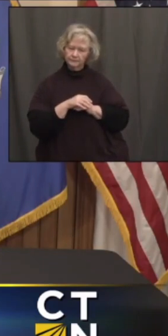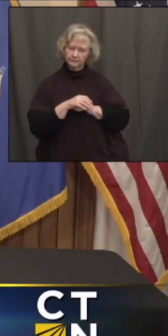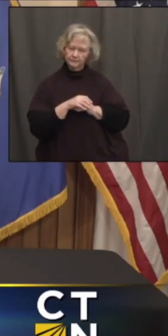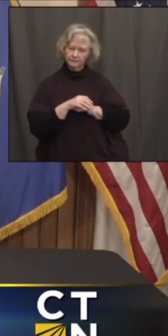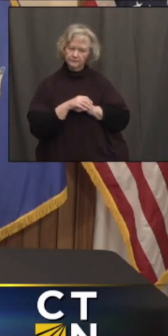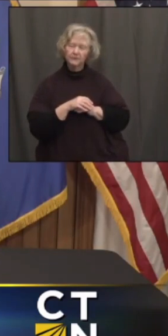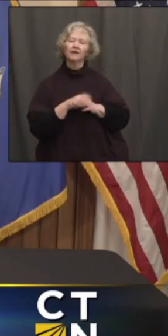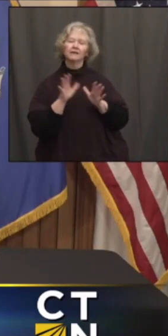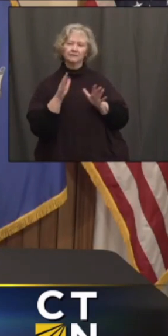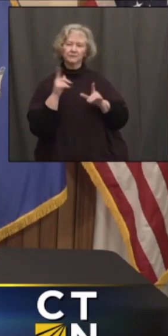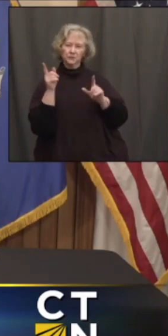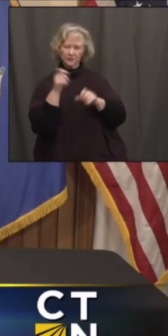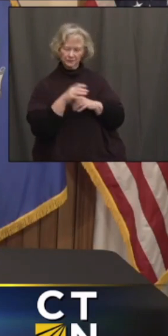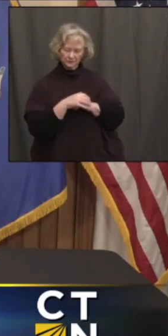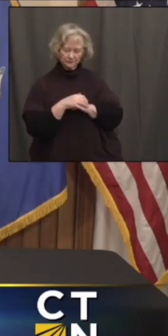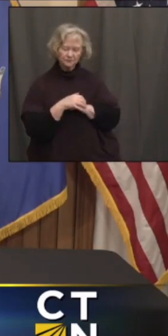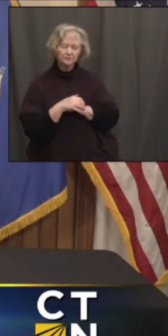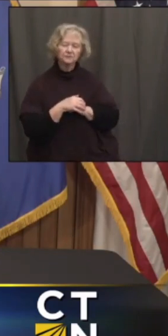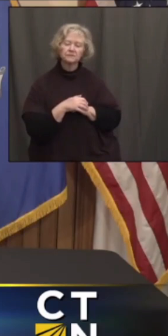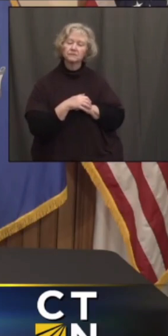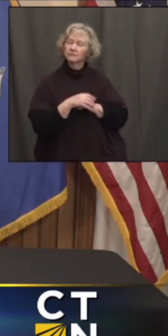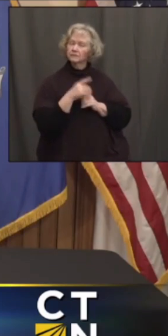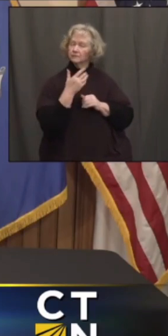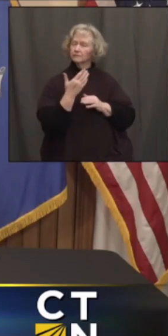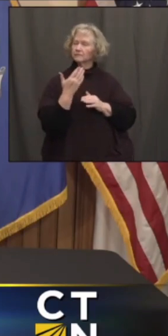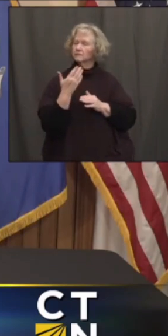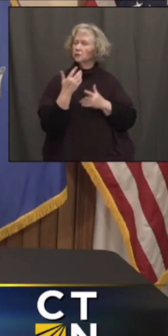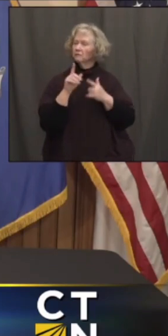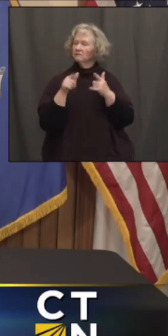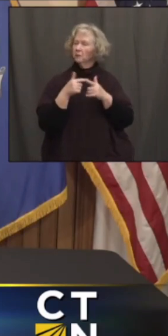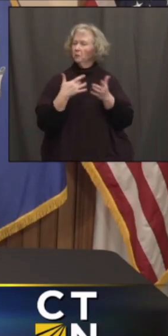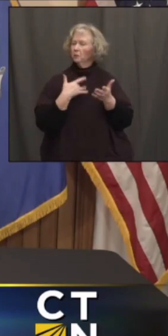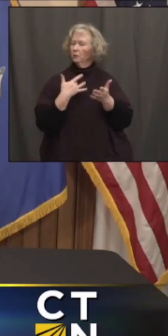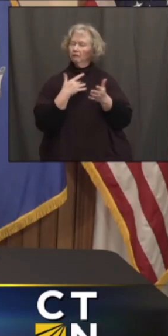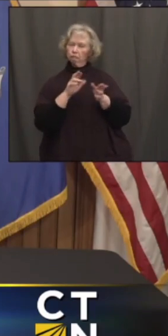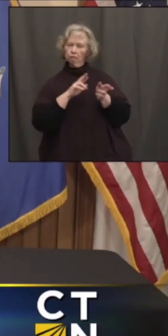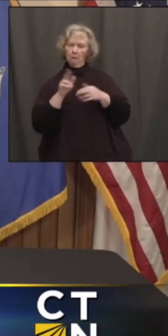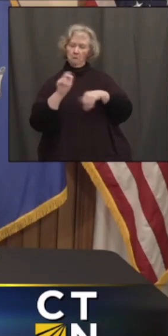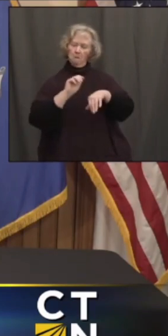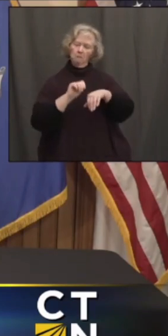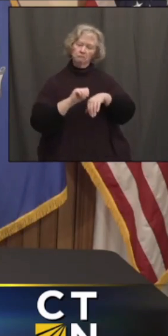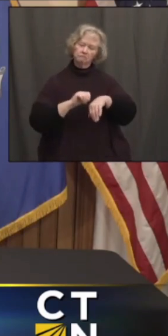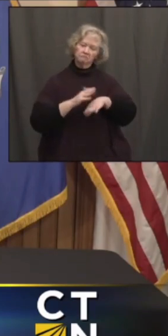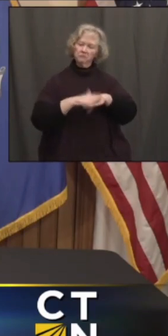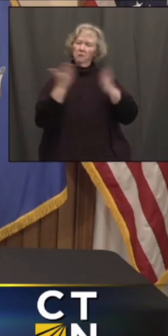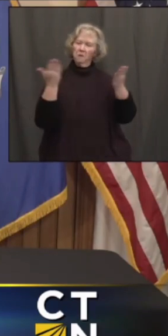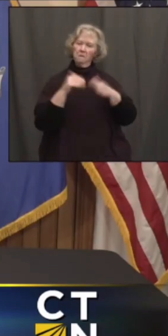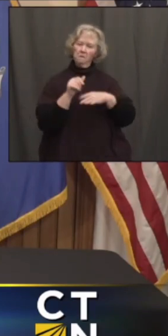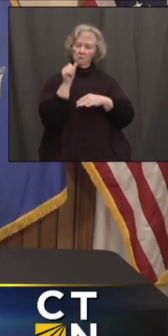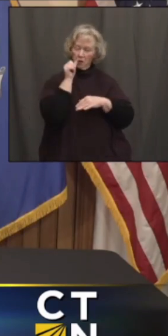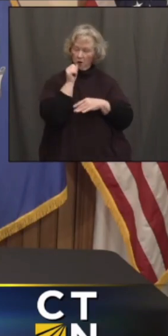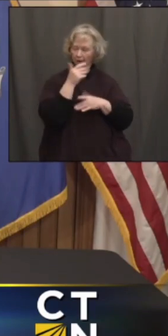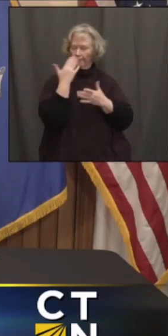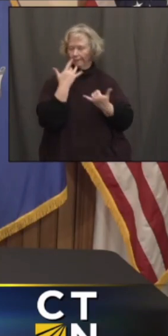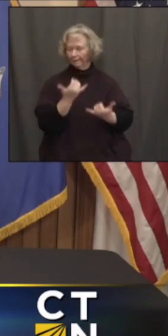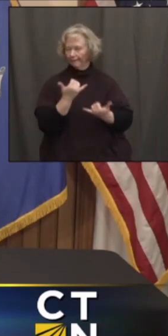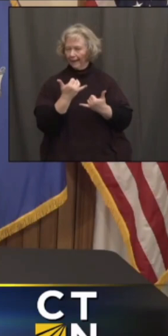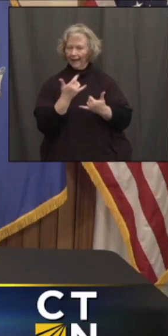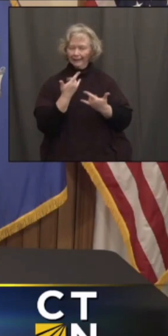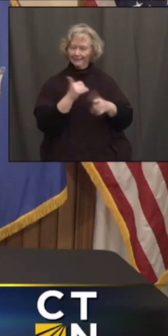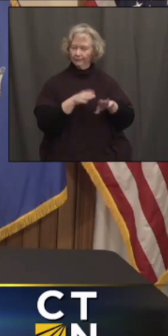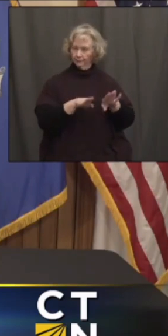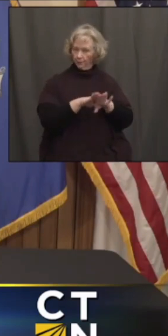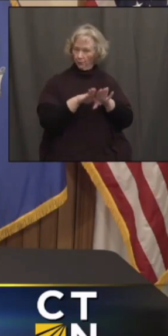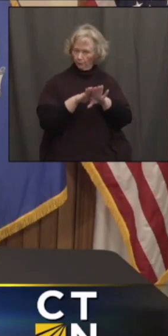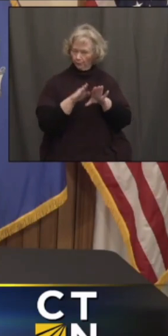Do you guys have an update on when bars could be opened up? I know you said you want to keep them closed as of now,